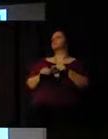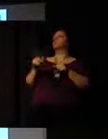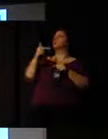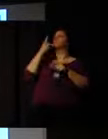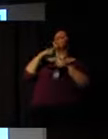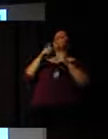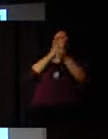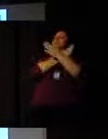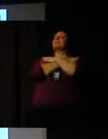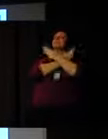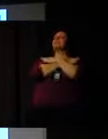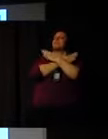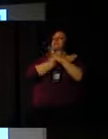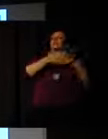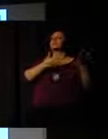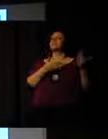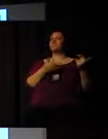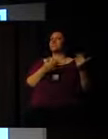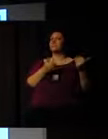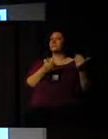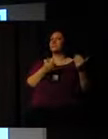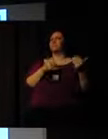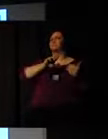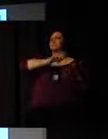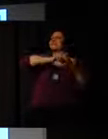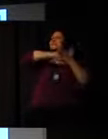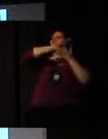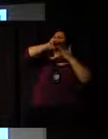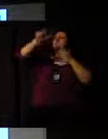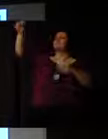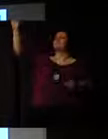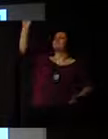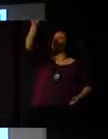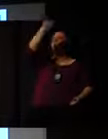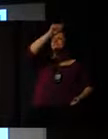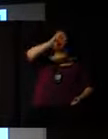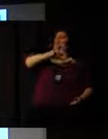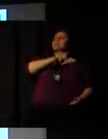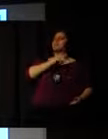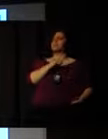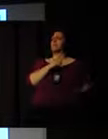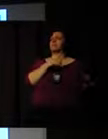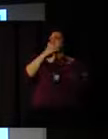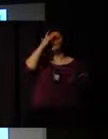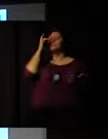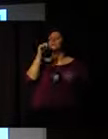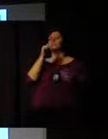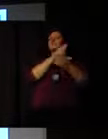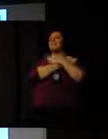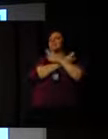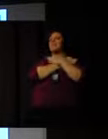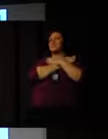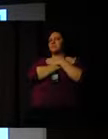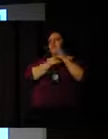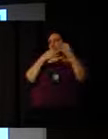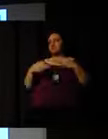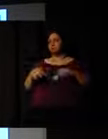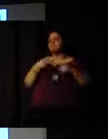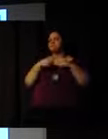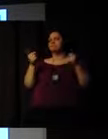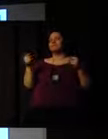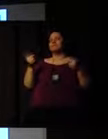or in anywhere else in the world you have unemployed young people. Am I right? So there's this great pool of people, but